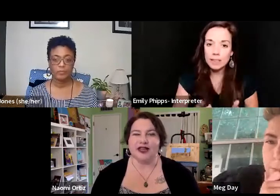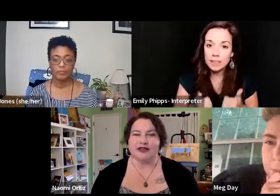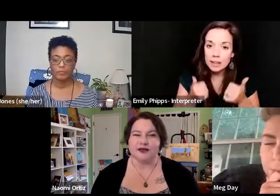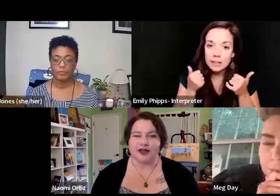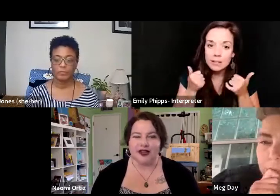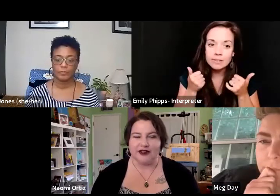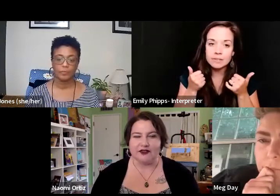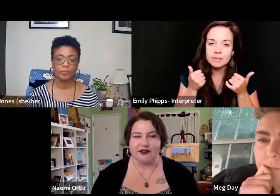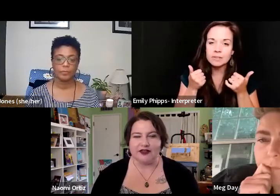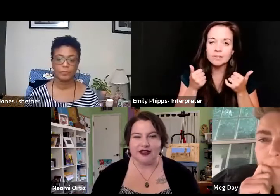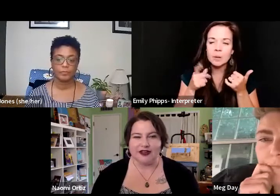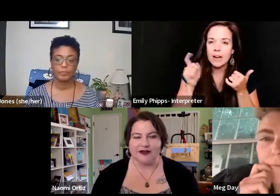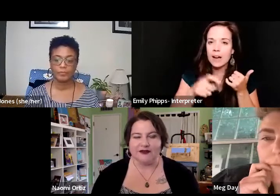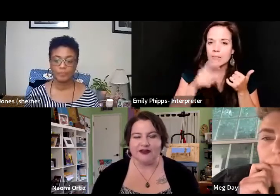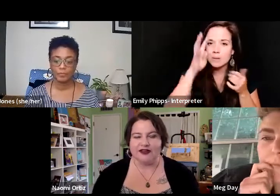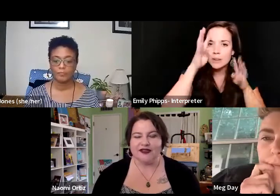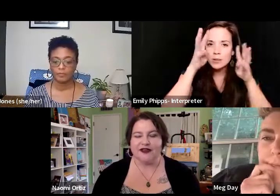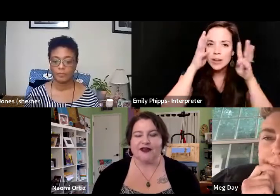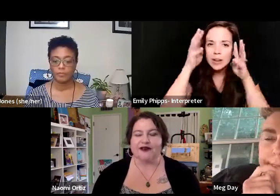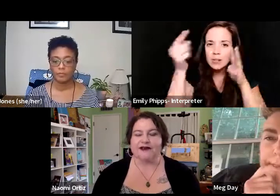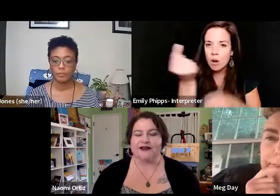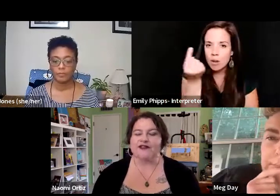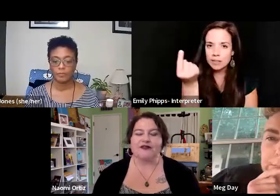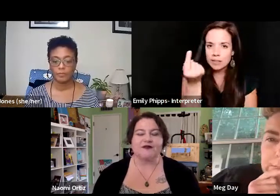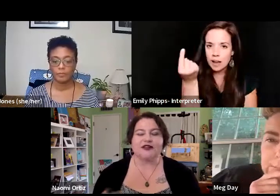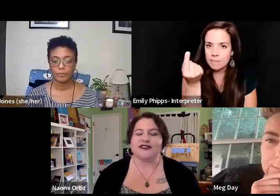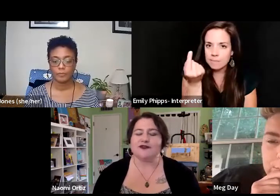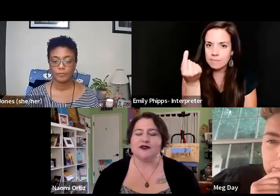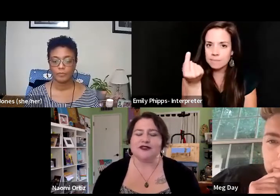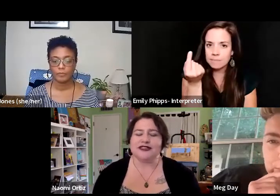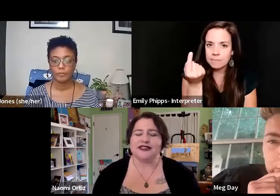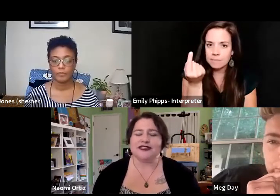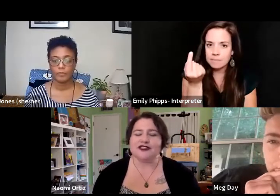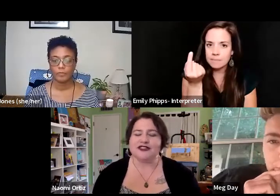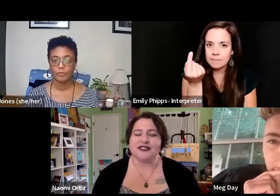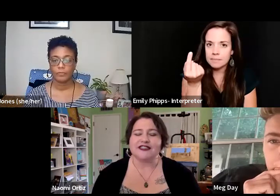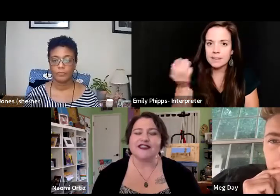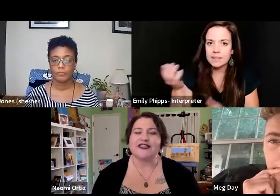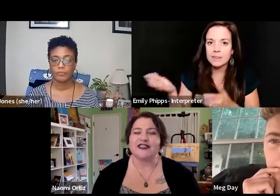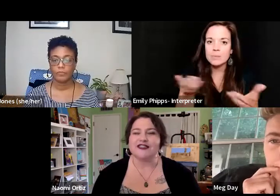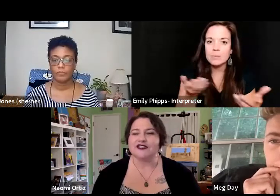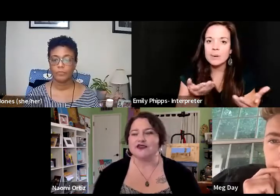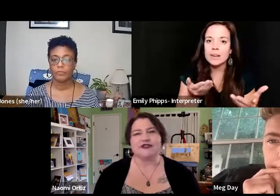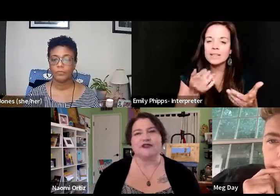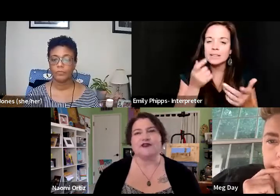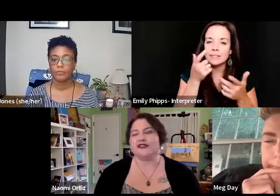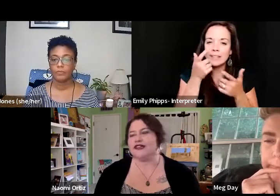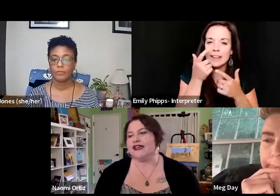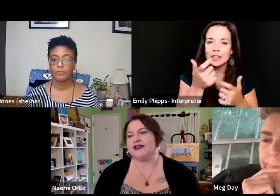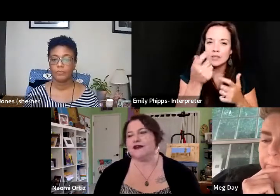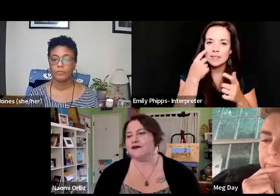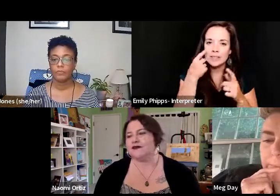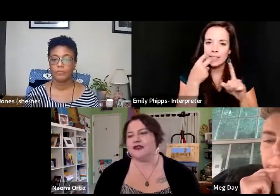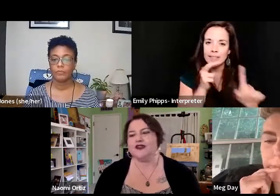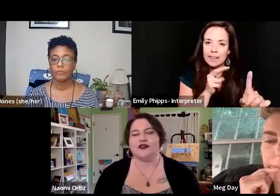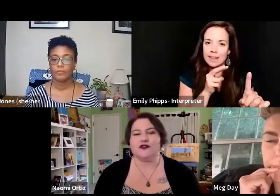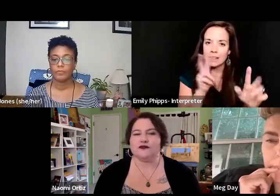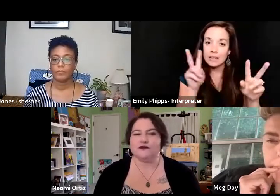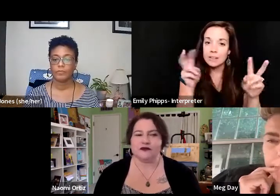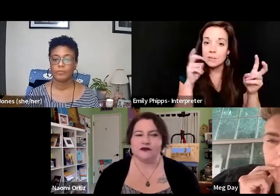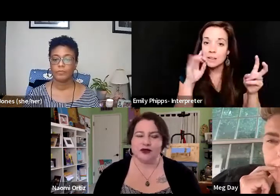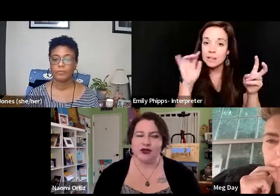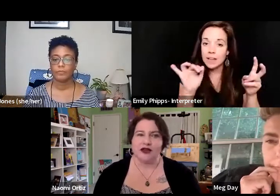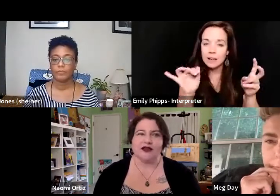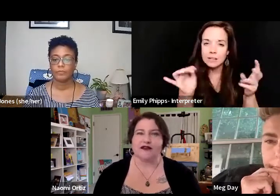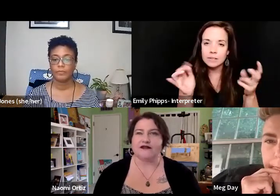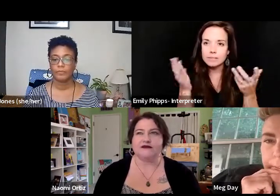ways where we have to be creative all the time. And so it can bring some really interesting thinking to subjects like, you know,